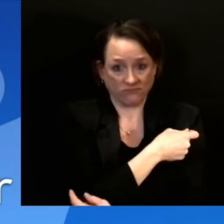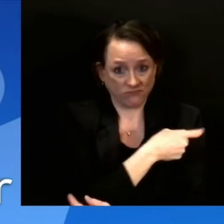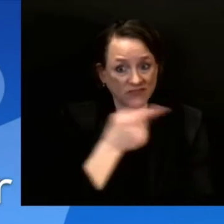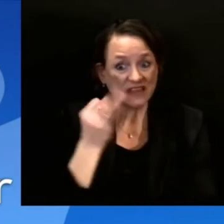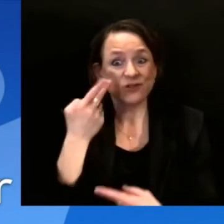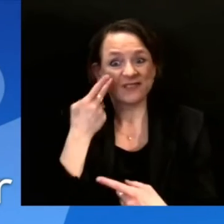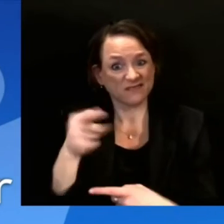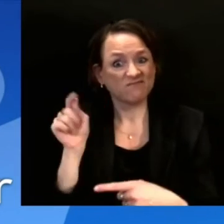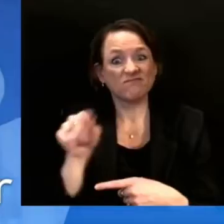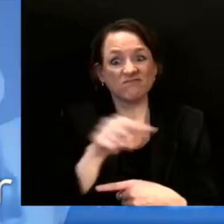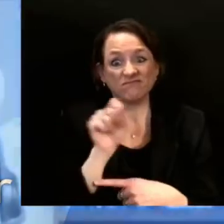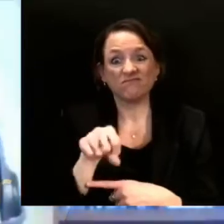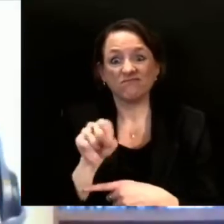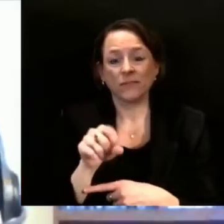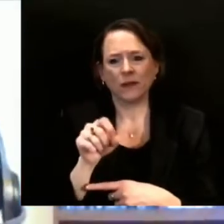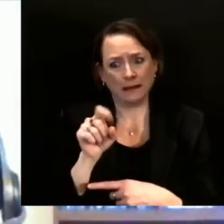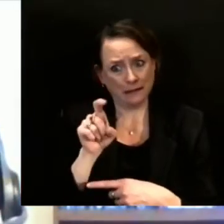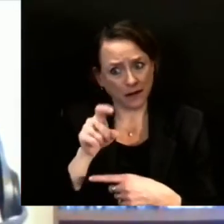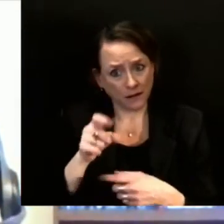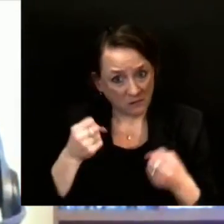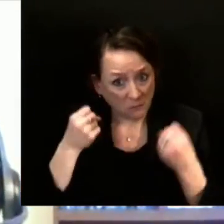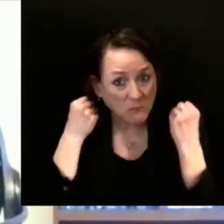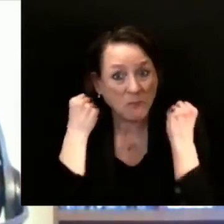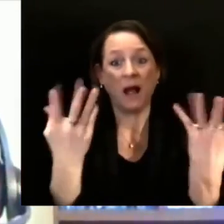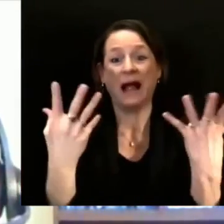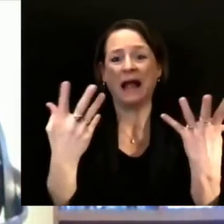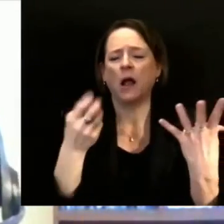Dr. Schauer, any data you have on that?